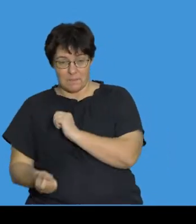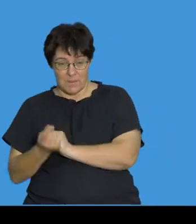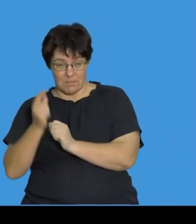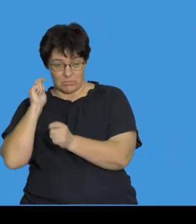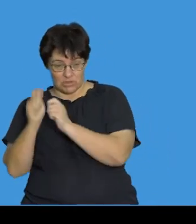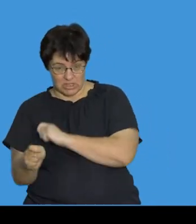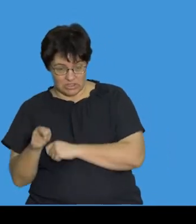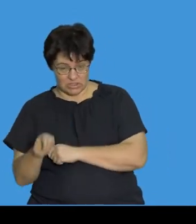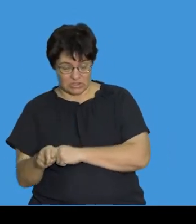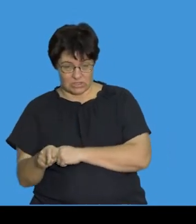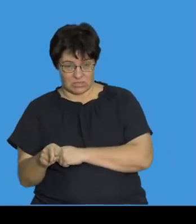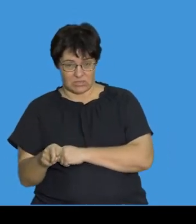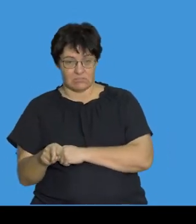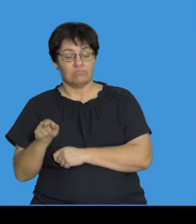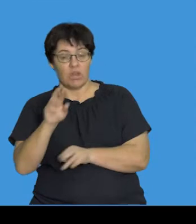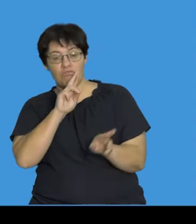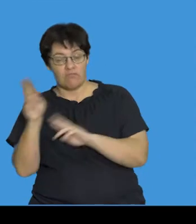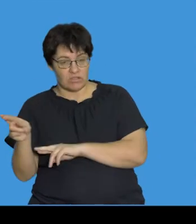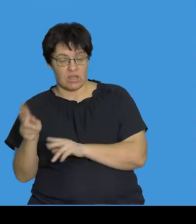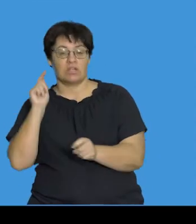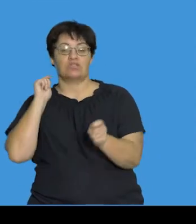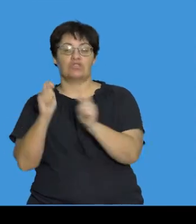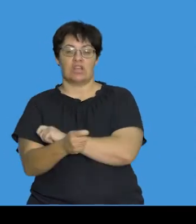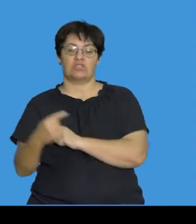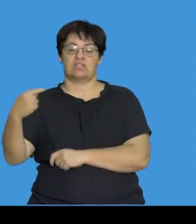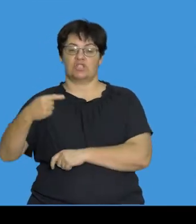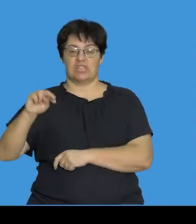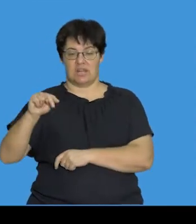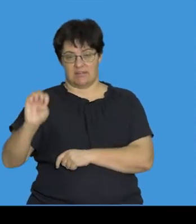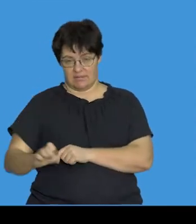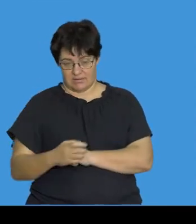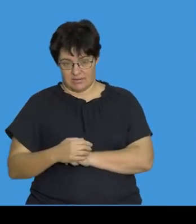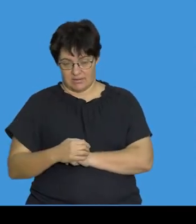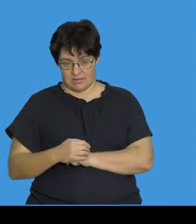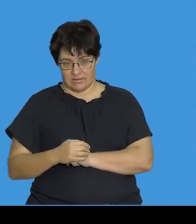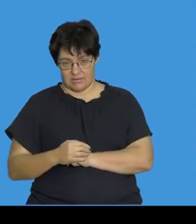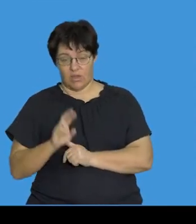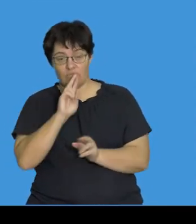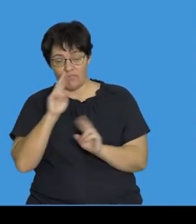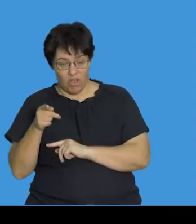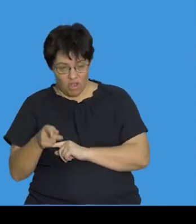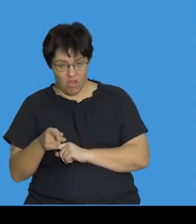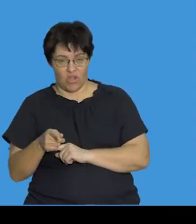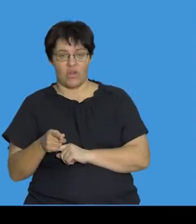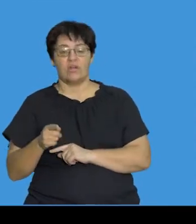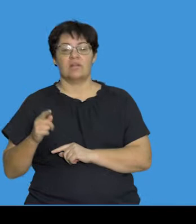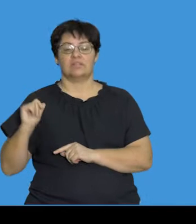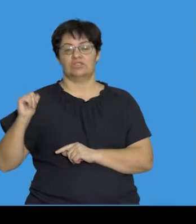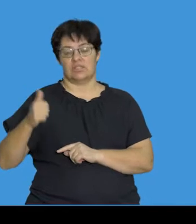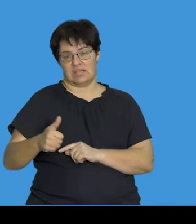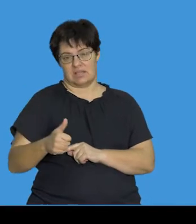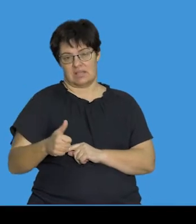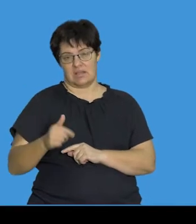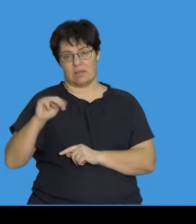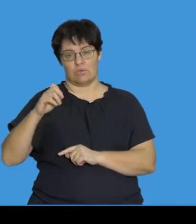at a specific point, then we refer to that as a change in the gene referred to as a genetic mutation